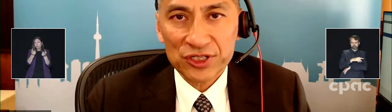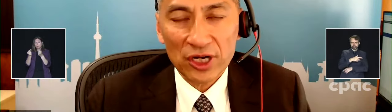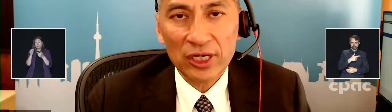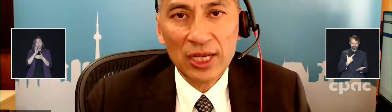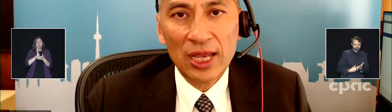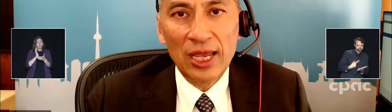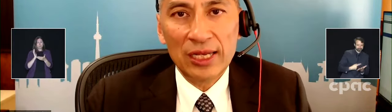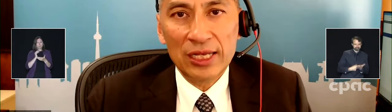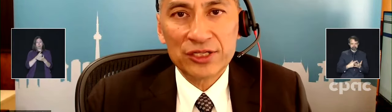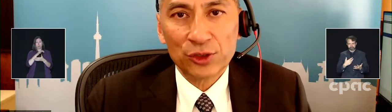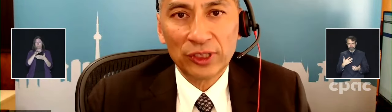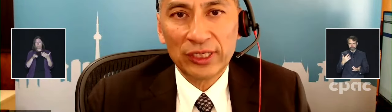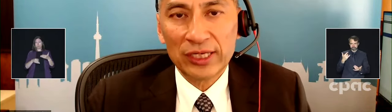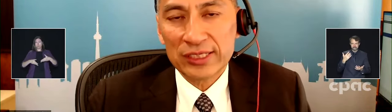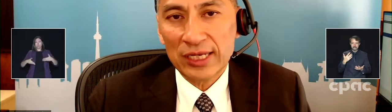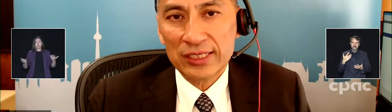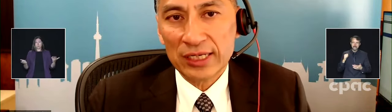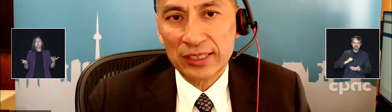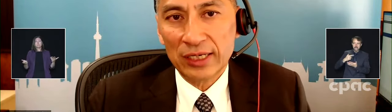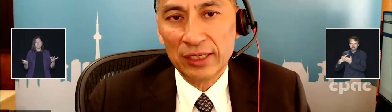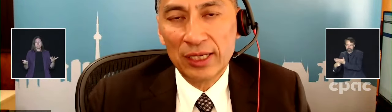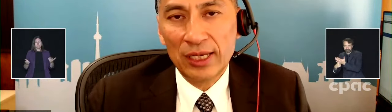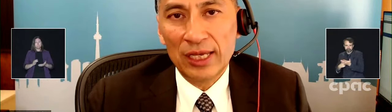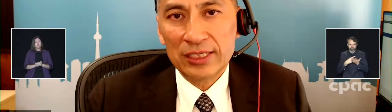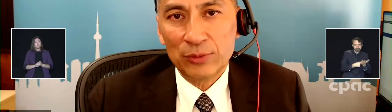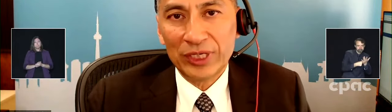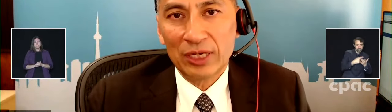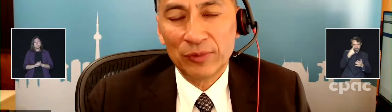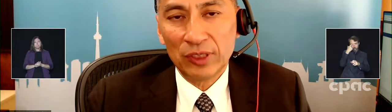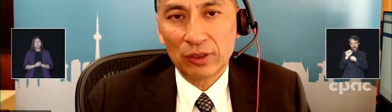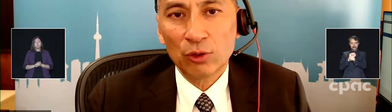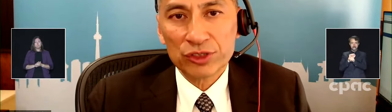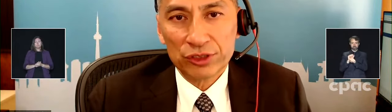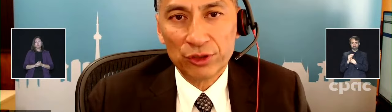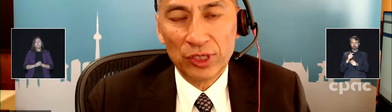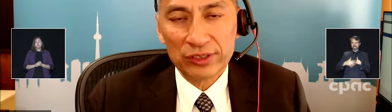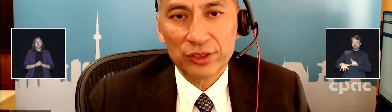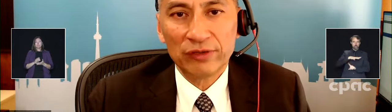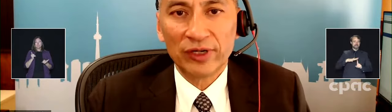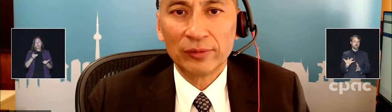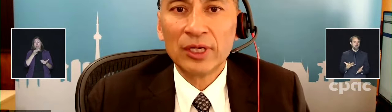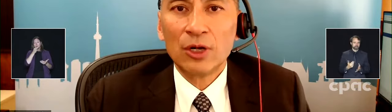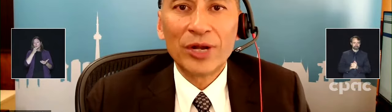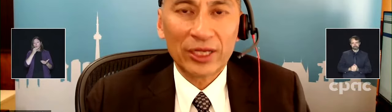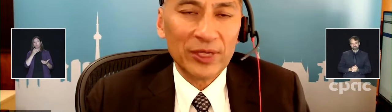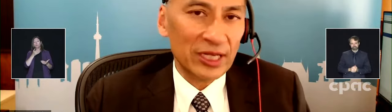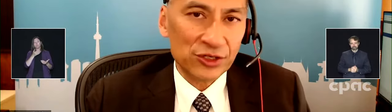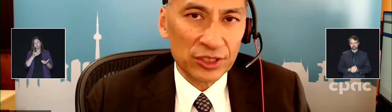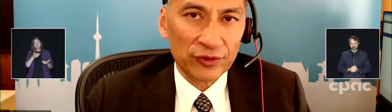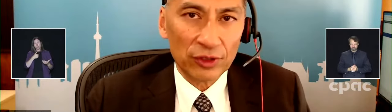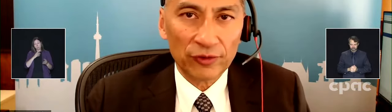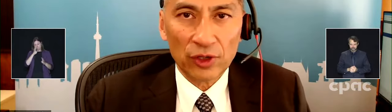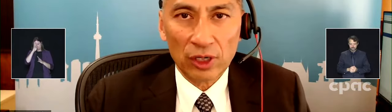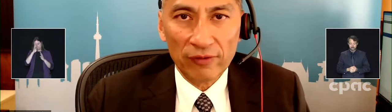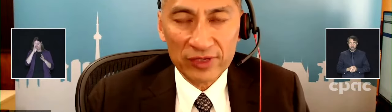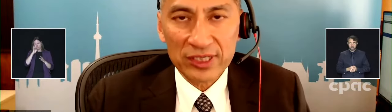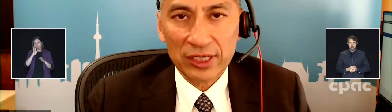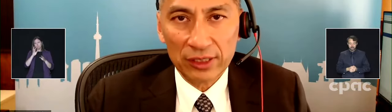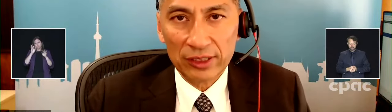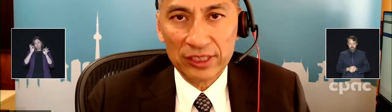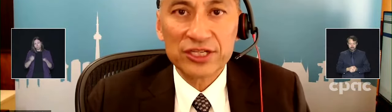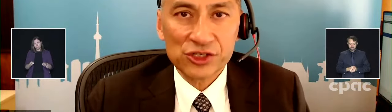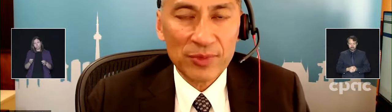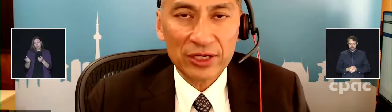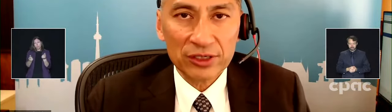options are, and certainly as we come closer to sort of recommendations for our, obviously, the